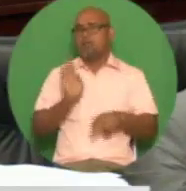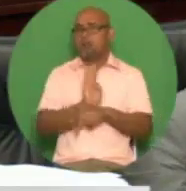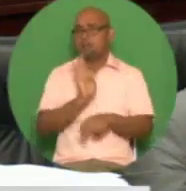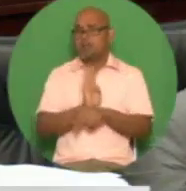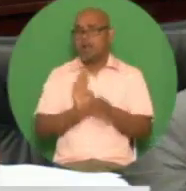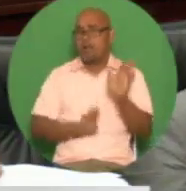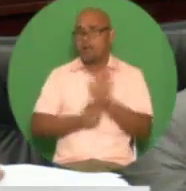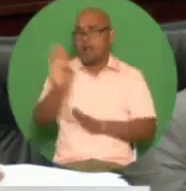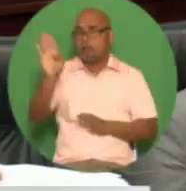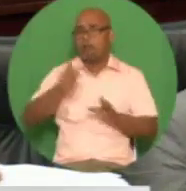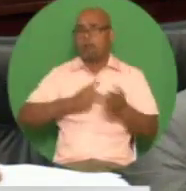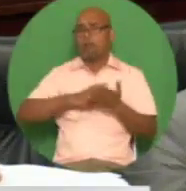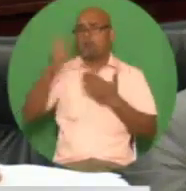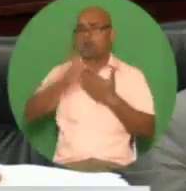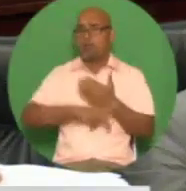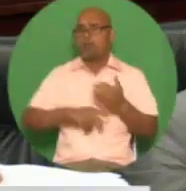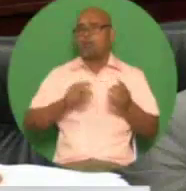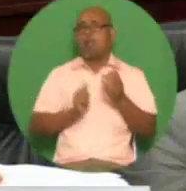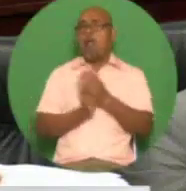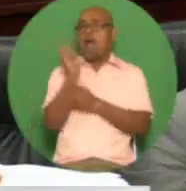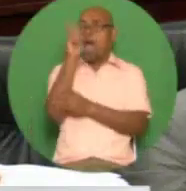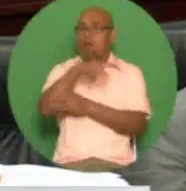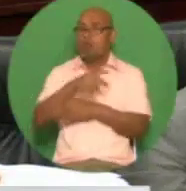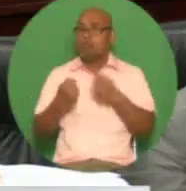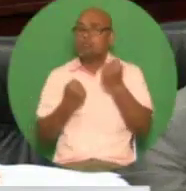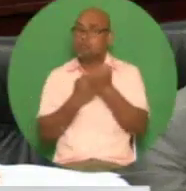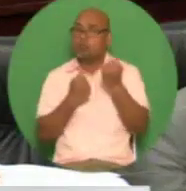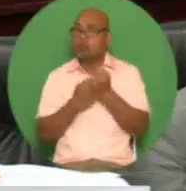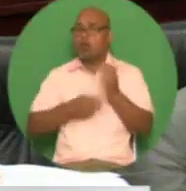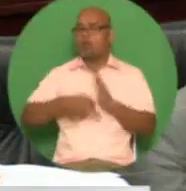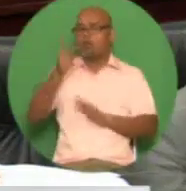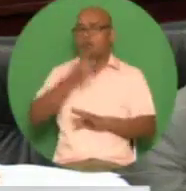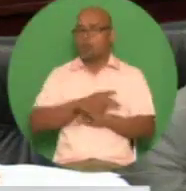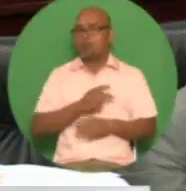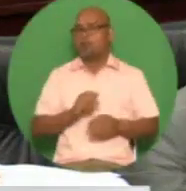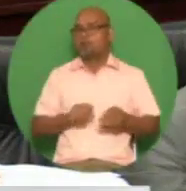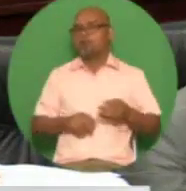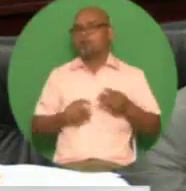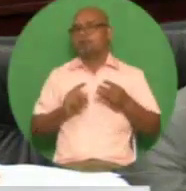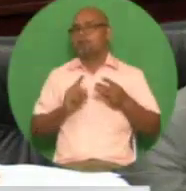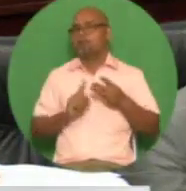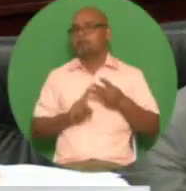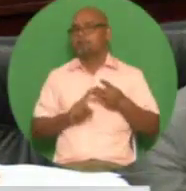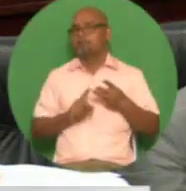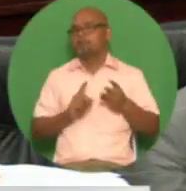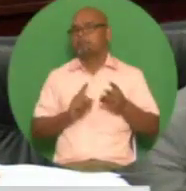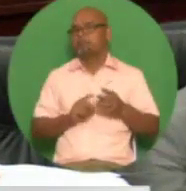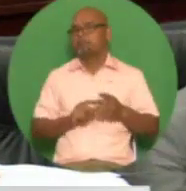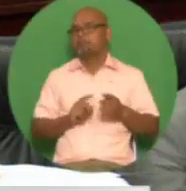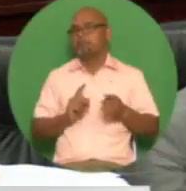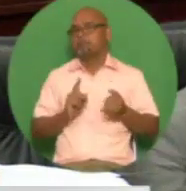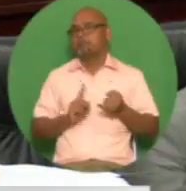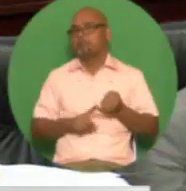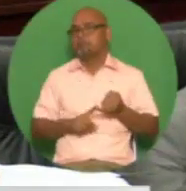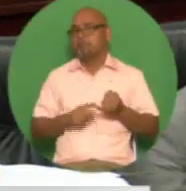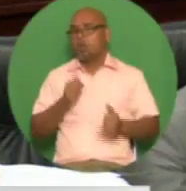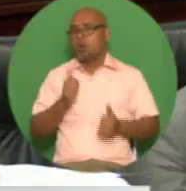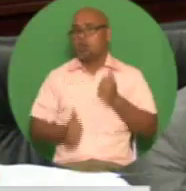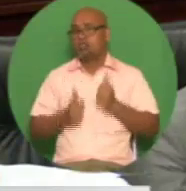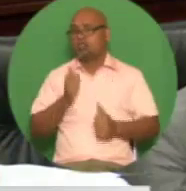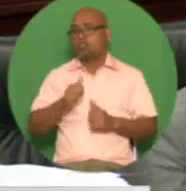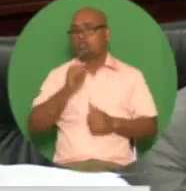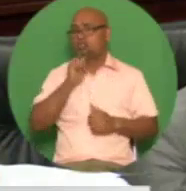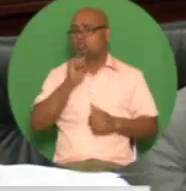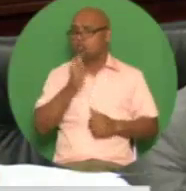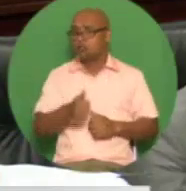financial support program i propose to strengthen the framework for boosting non-energy exports and for generating